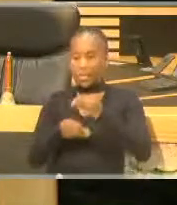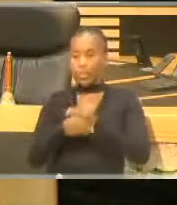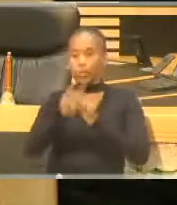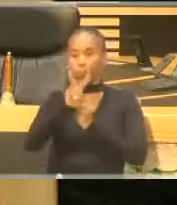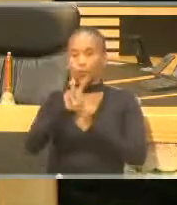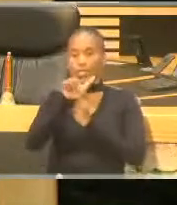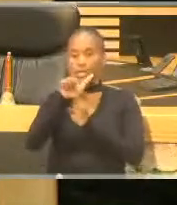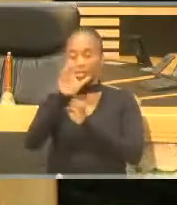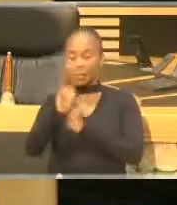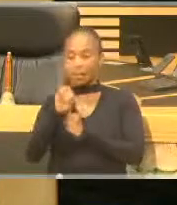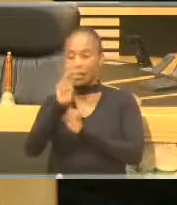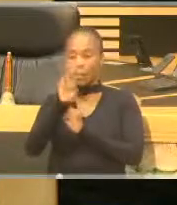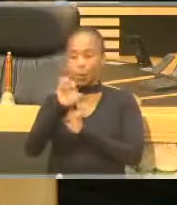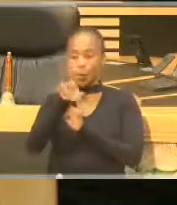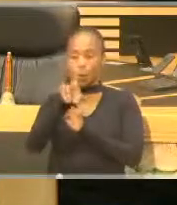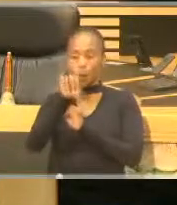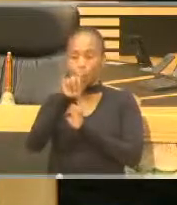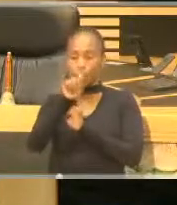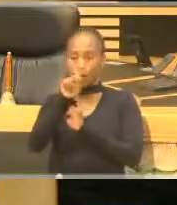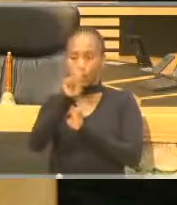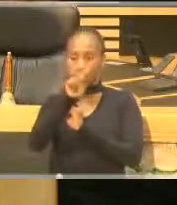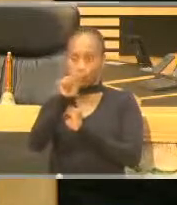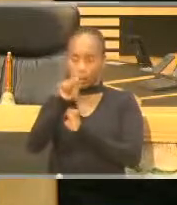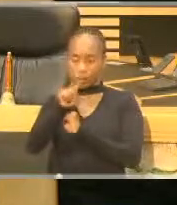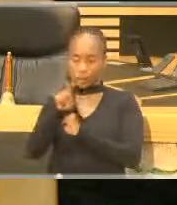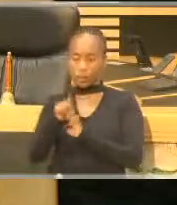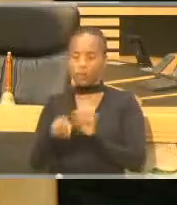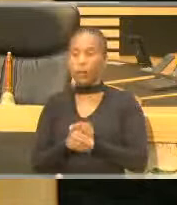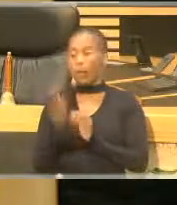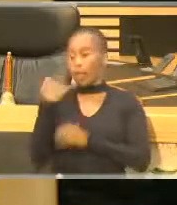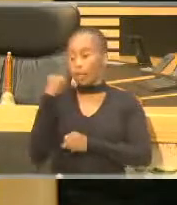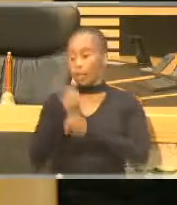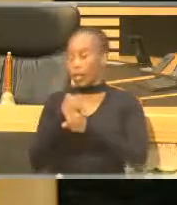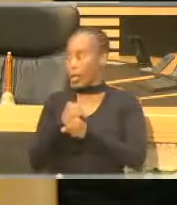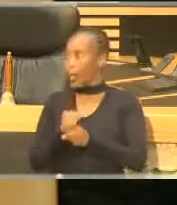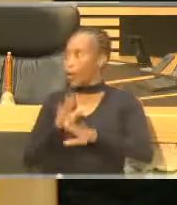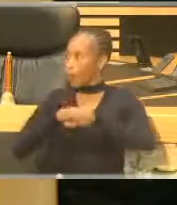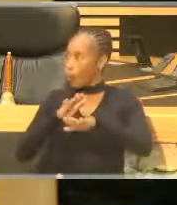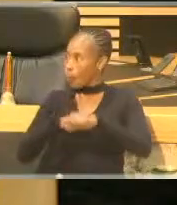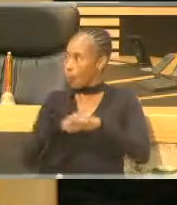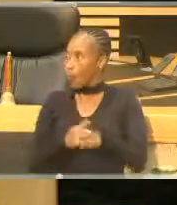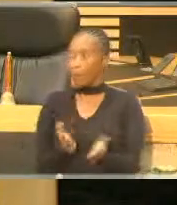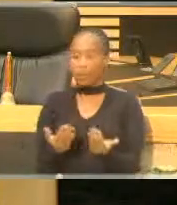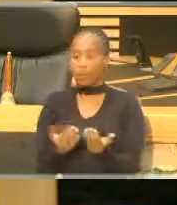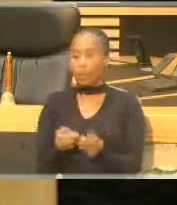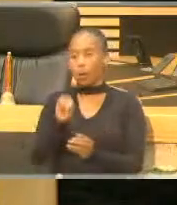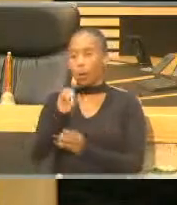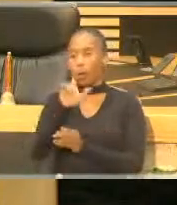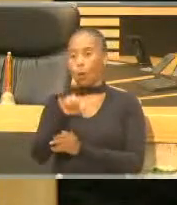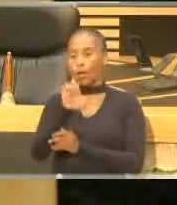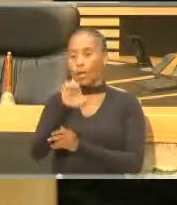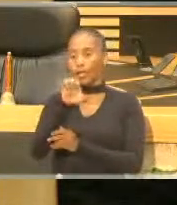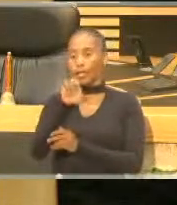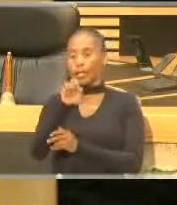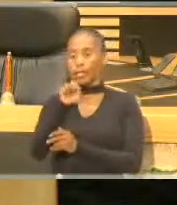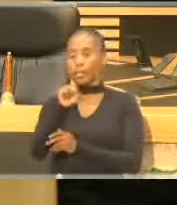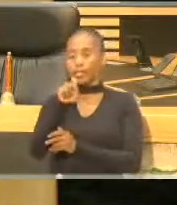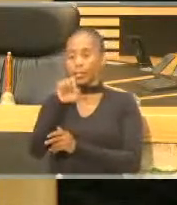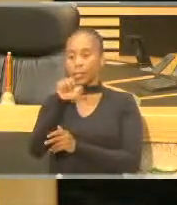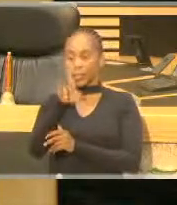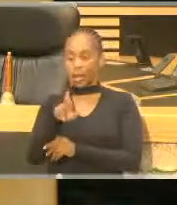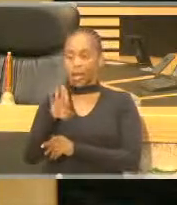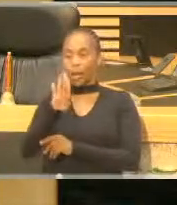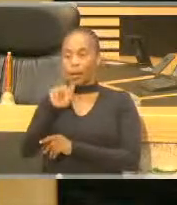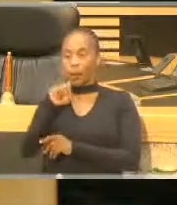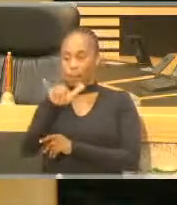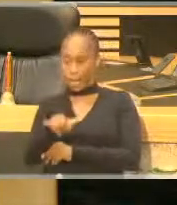capacity to the grid by December last year. And furthermore, we expect the Oyster Bay and the Wesley Siskai farms to be